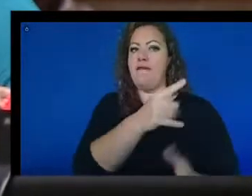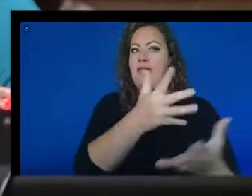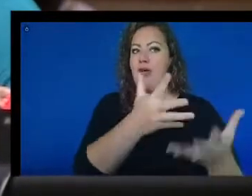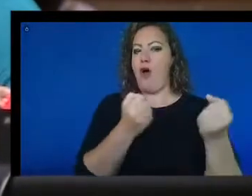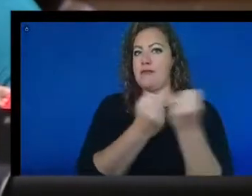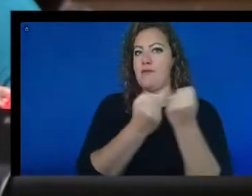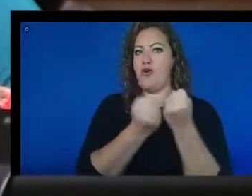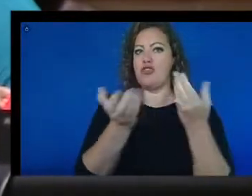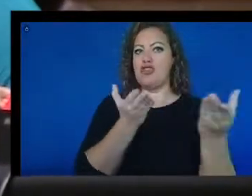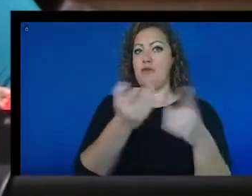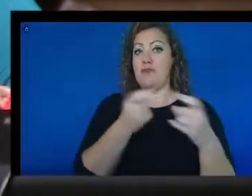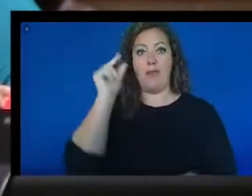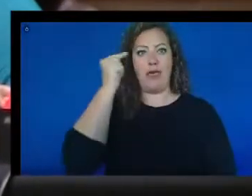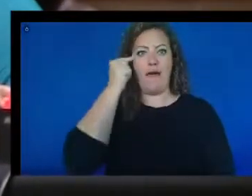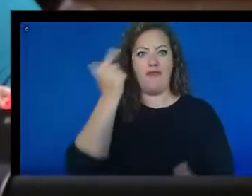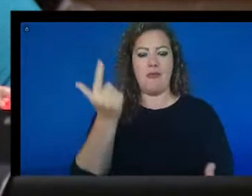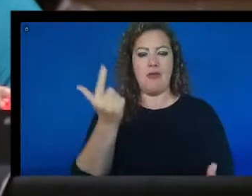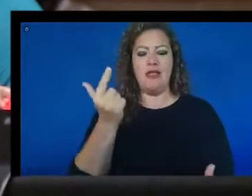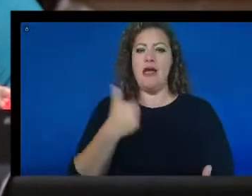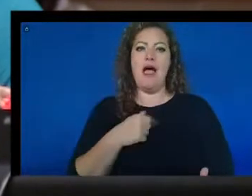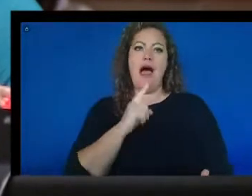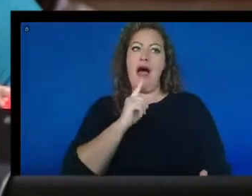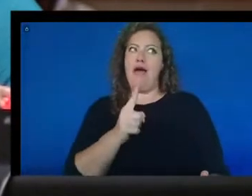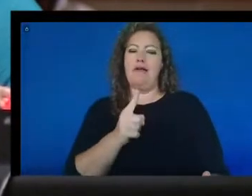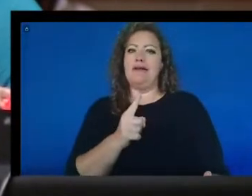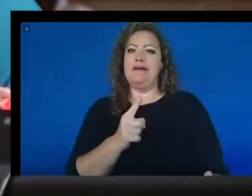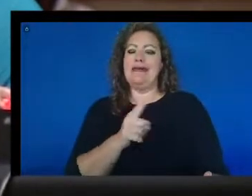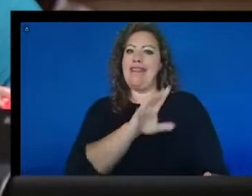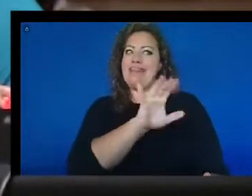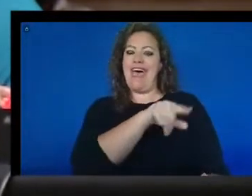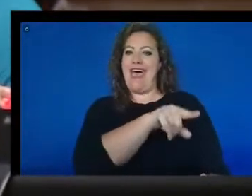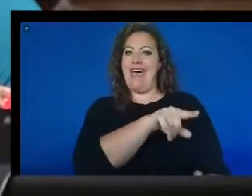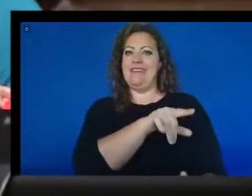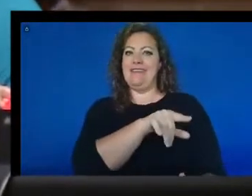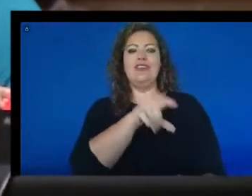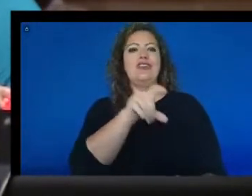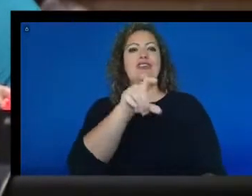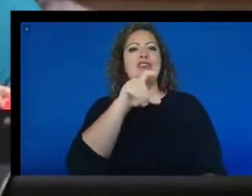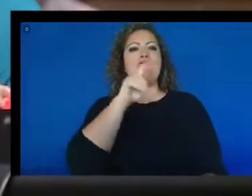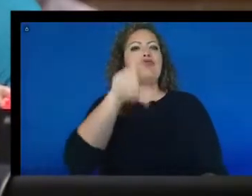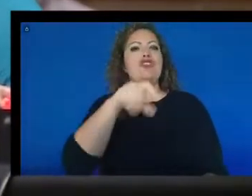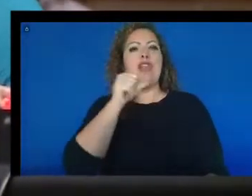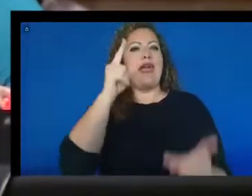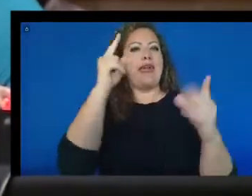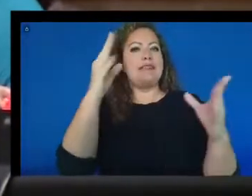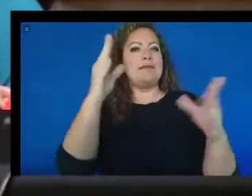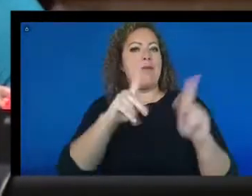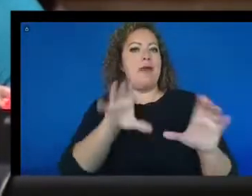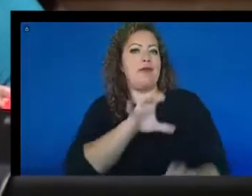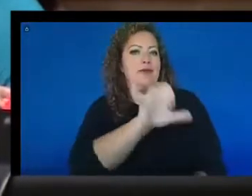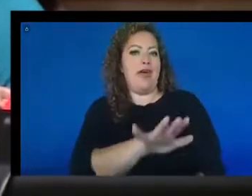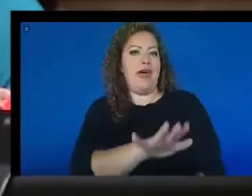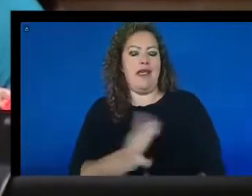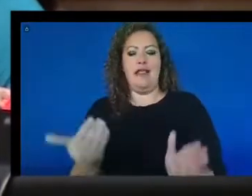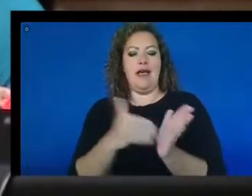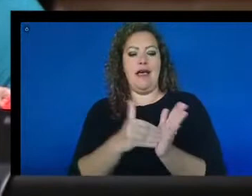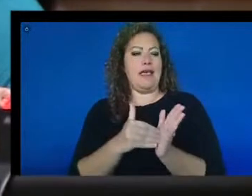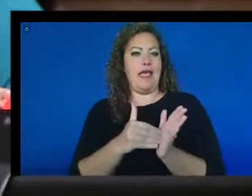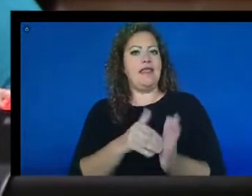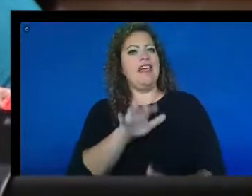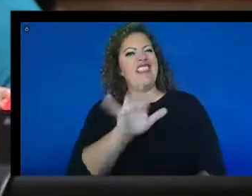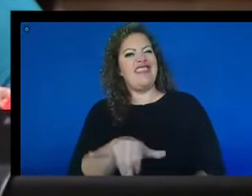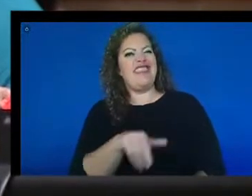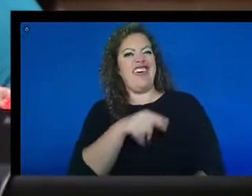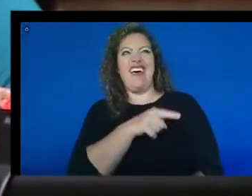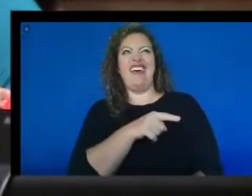from the government. I really don't think that is something that should be expected. And again, it does put people in a very